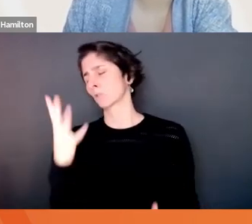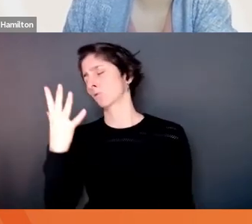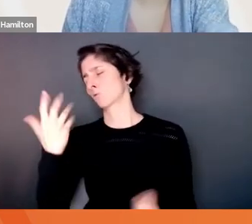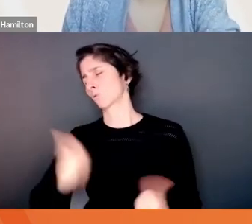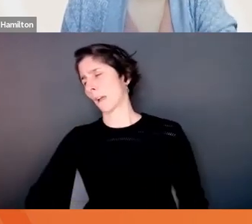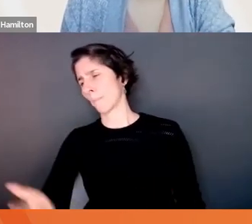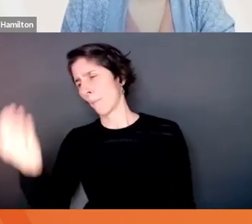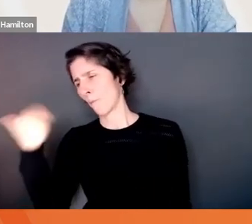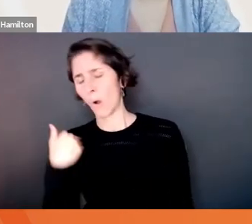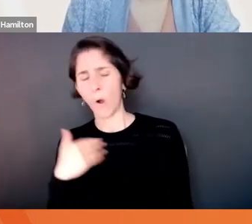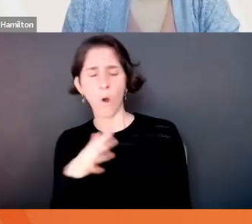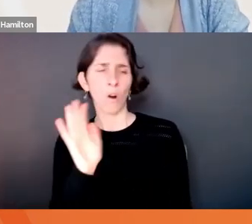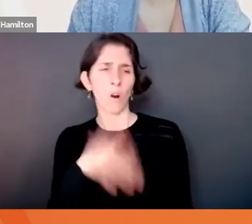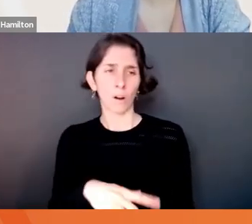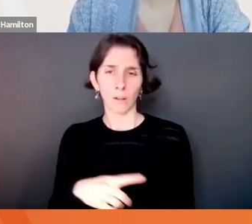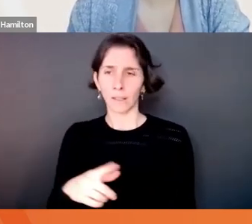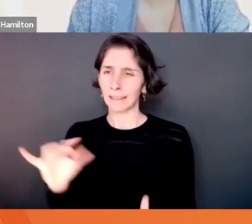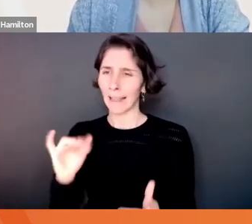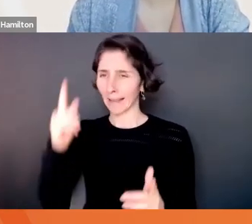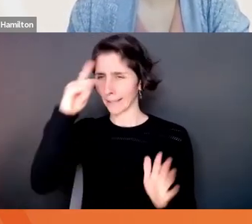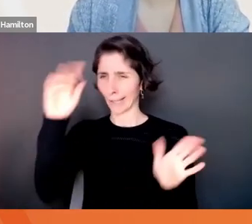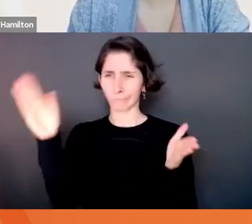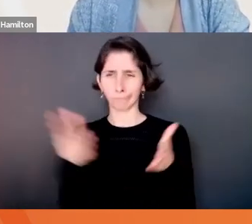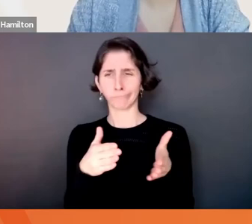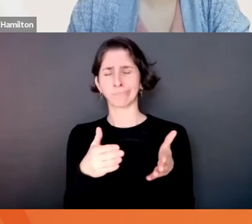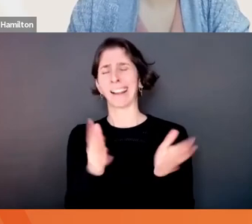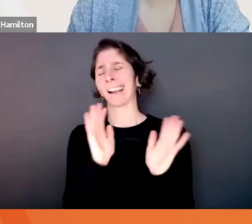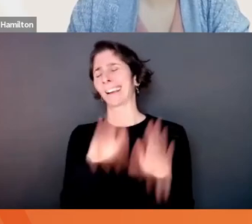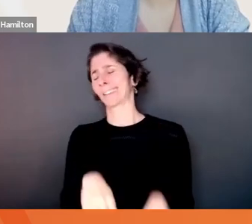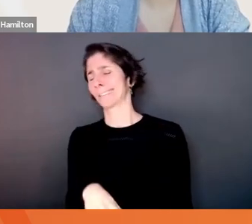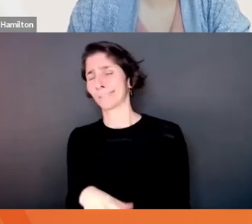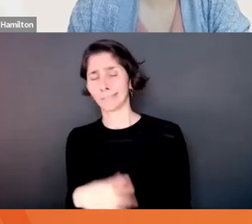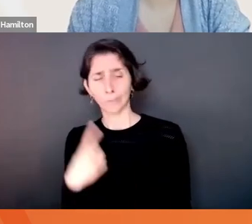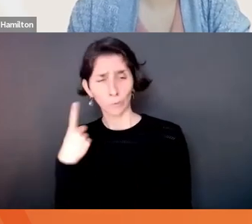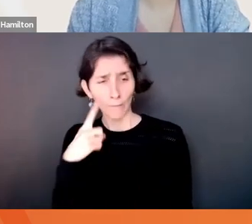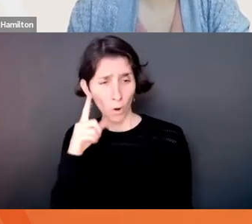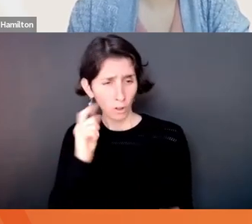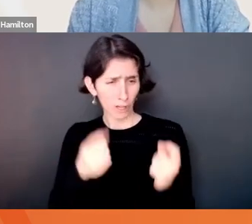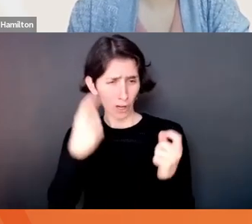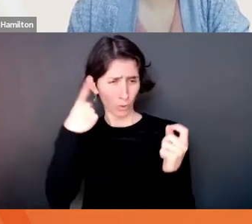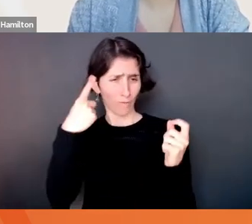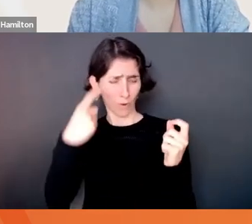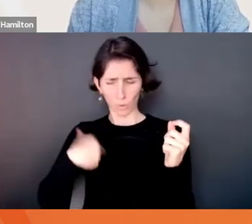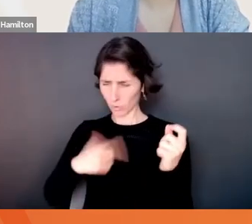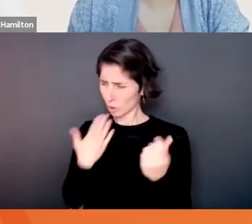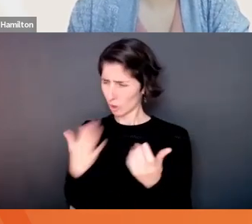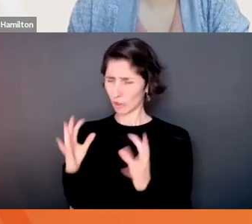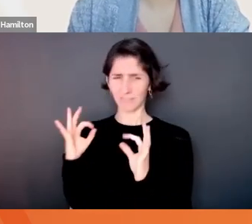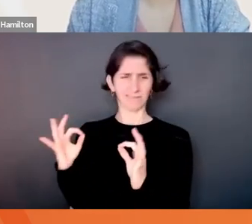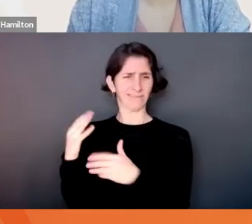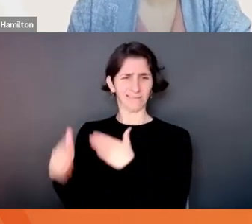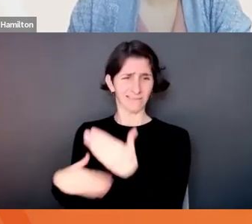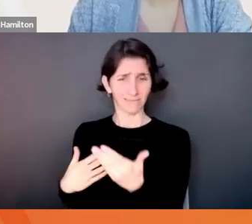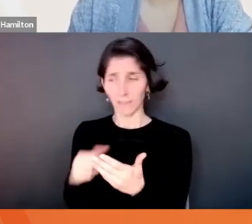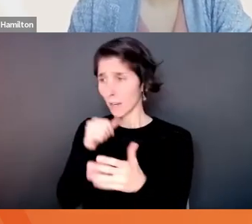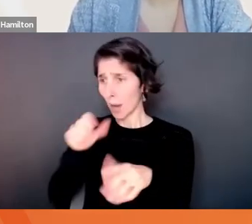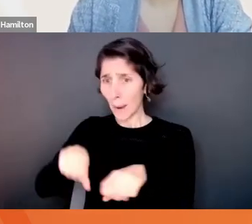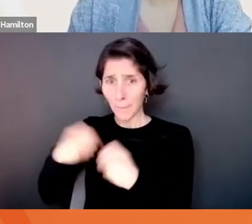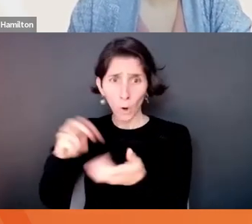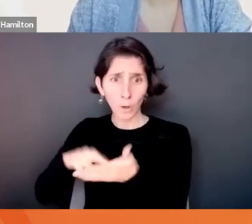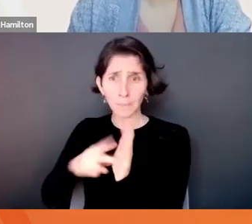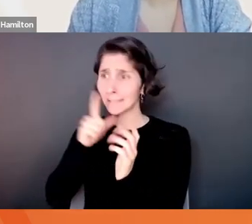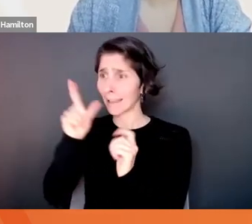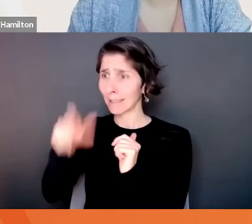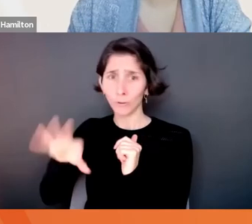like a like a closed mindedness, you know, oh, why would you change that? You know, hey, we're good. You know, if it ain't broke, don't fix it. If you start